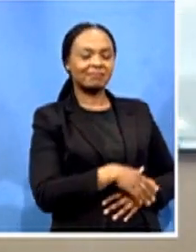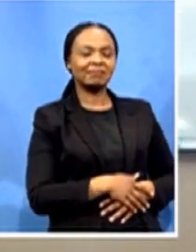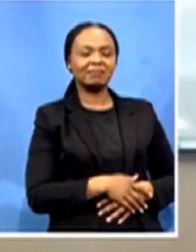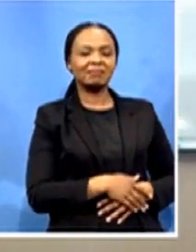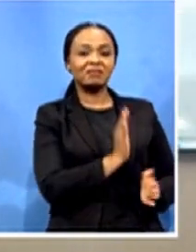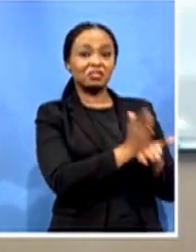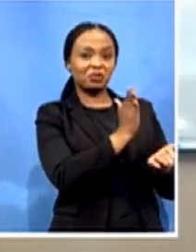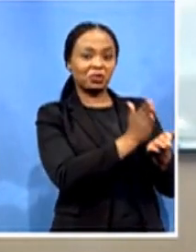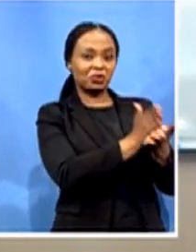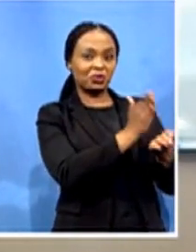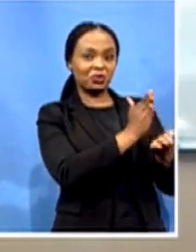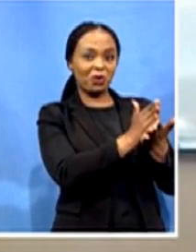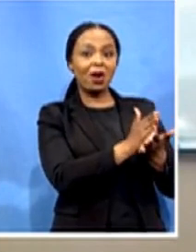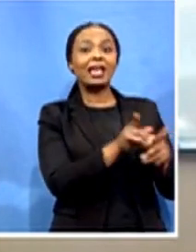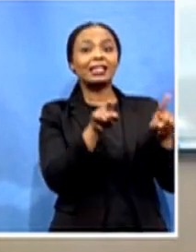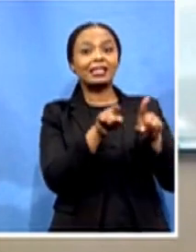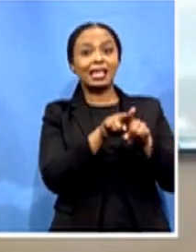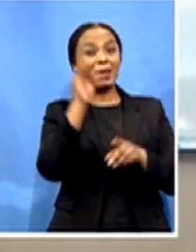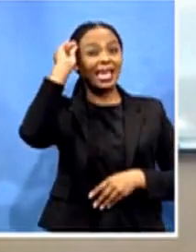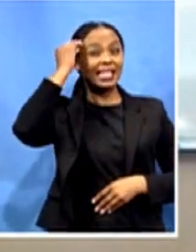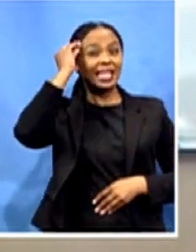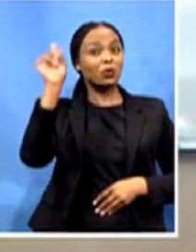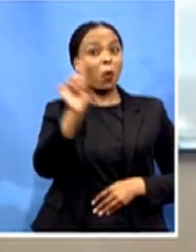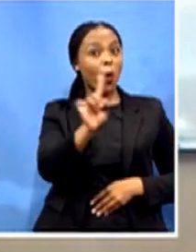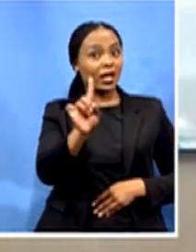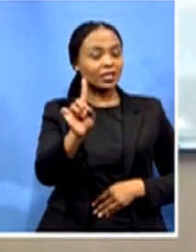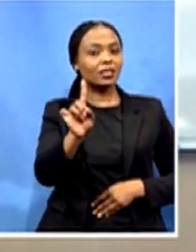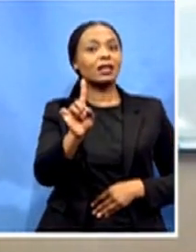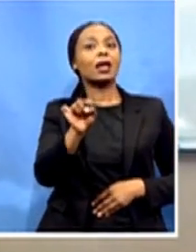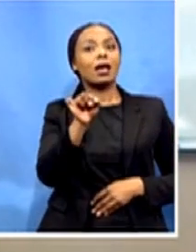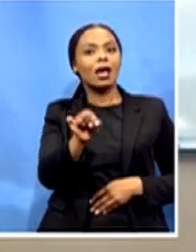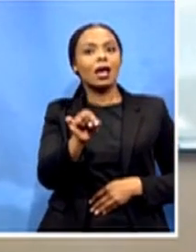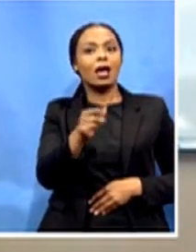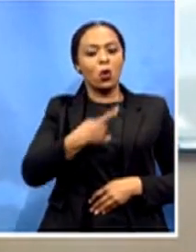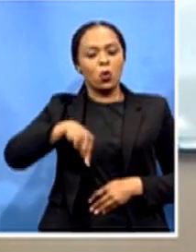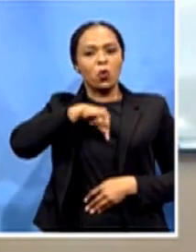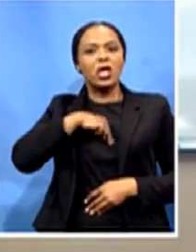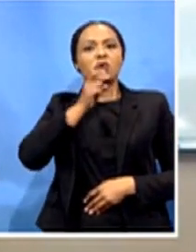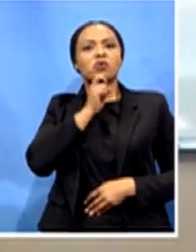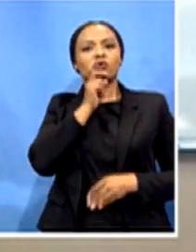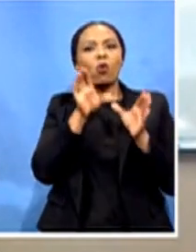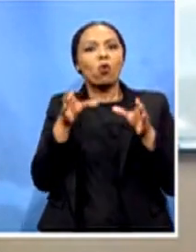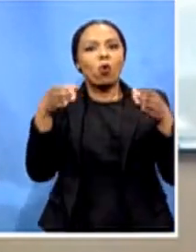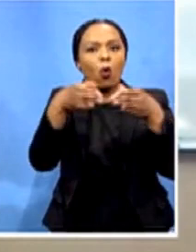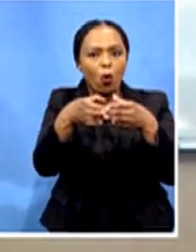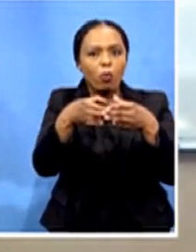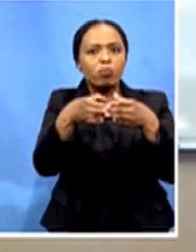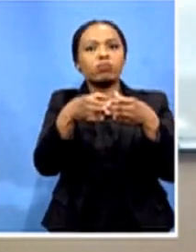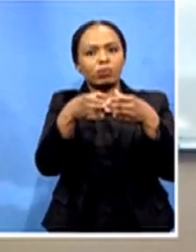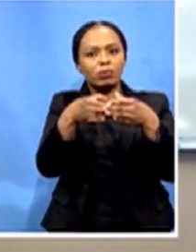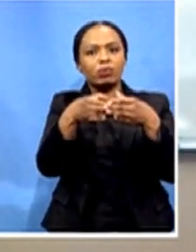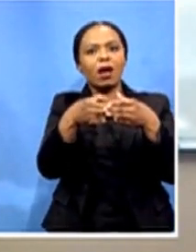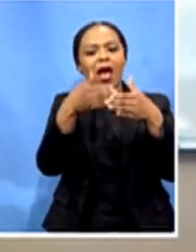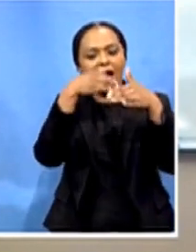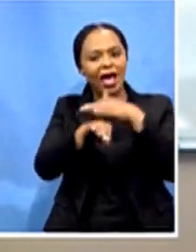interesting about this is that we used a group of undergrad as well as postgrad students so it